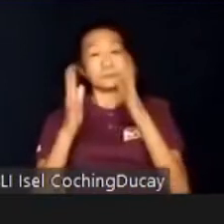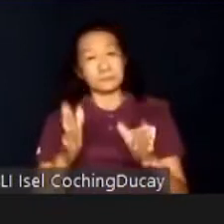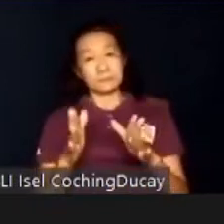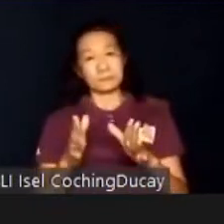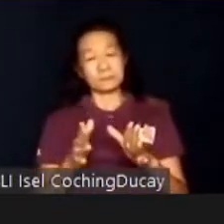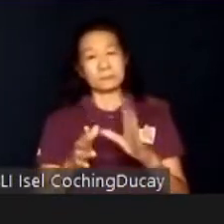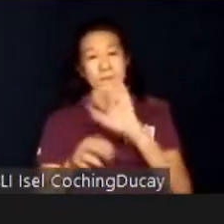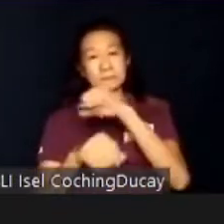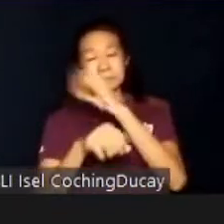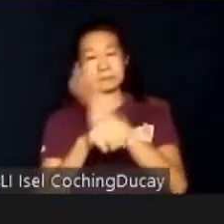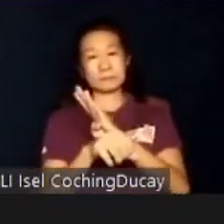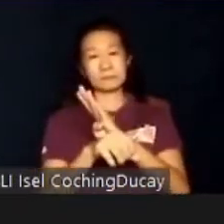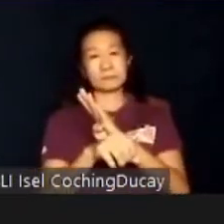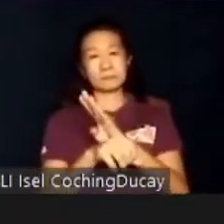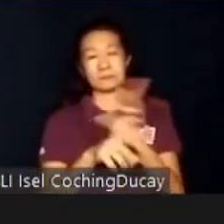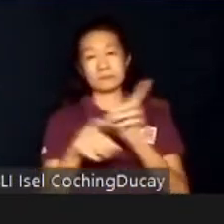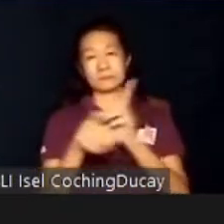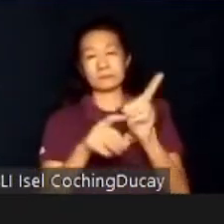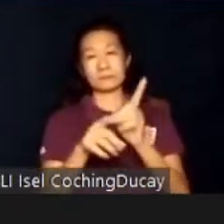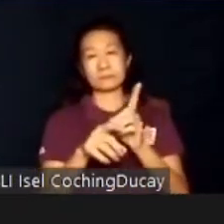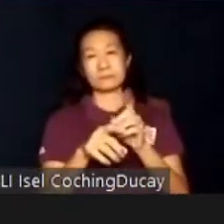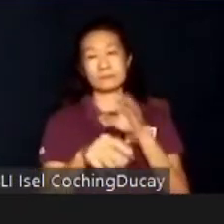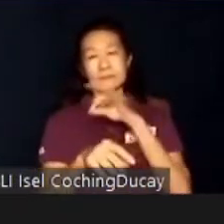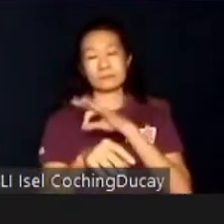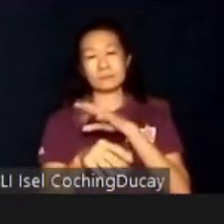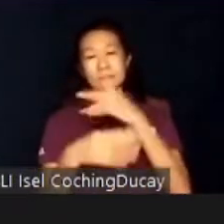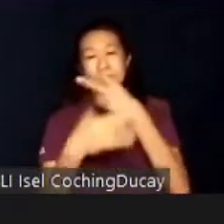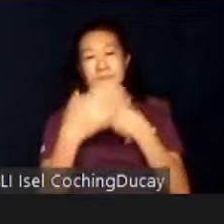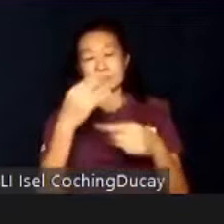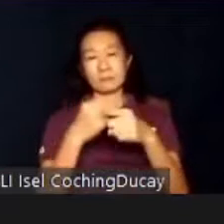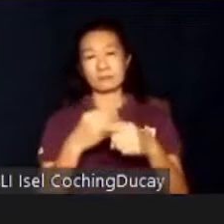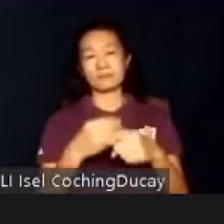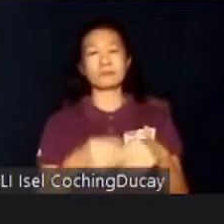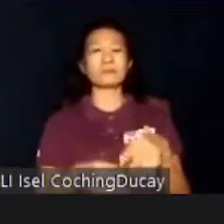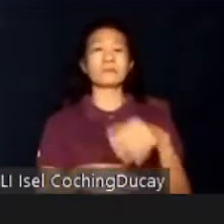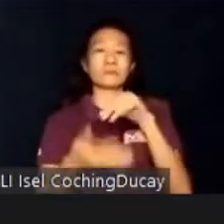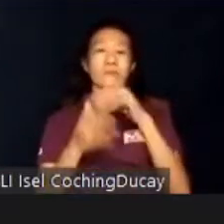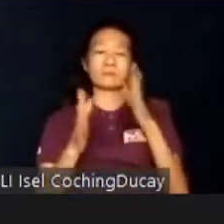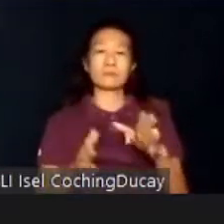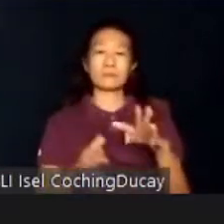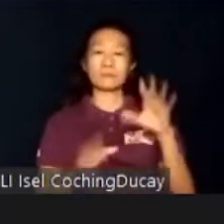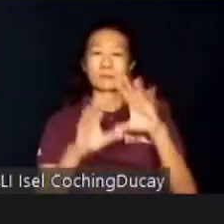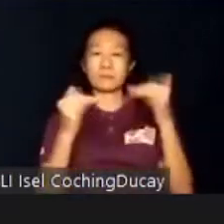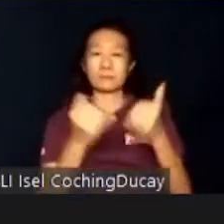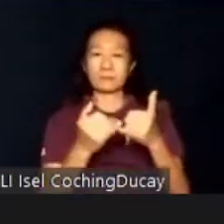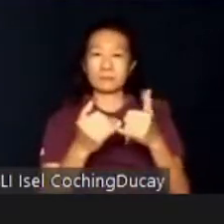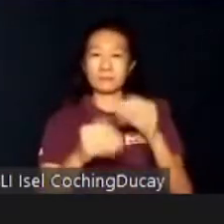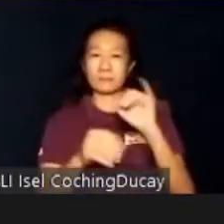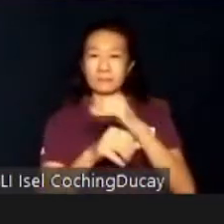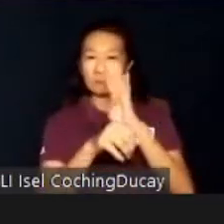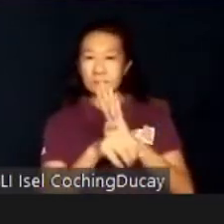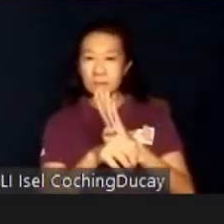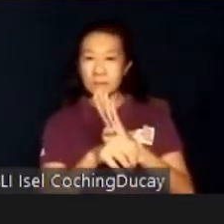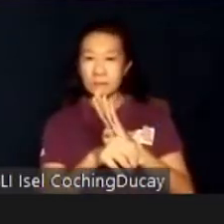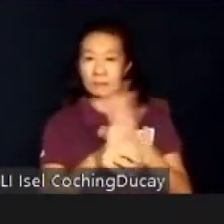is customized in a way that benefits both him or her and the company. A job coach then conducts